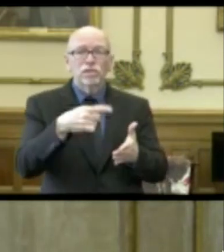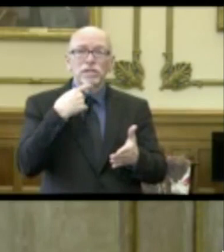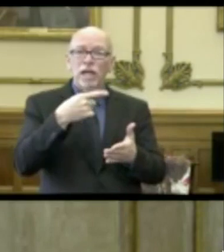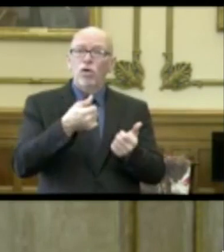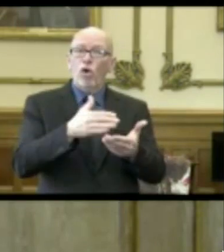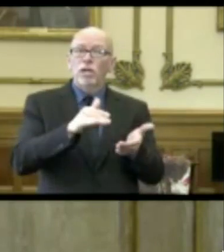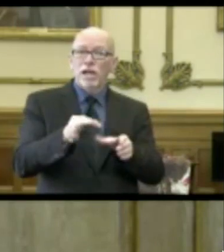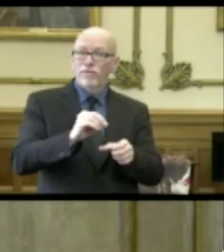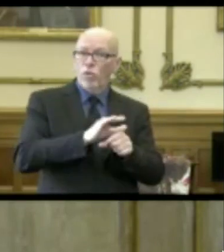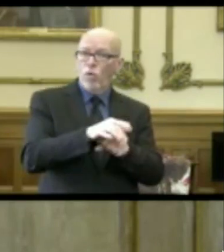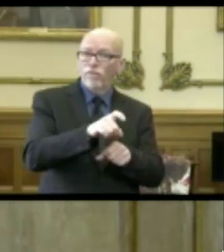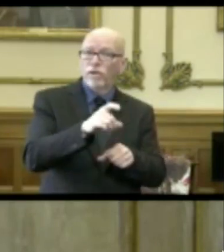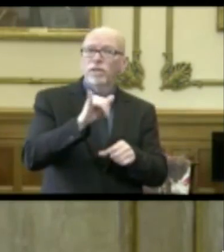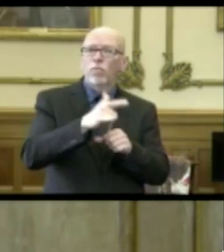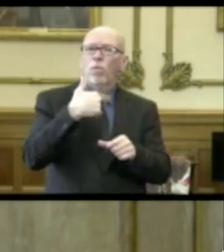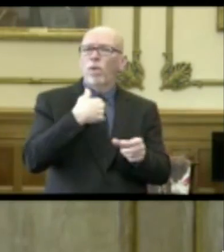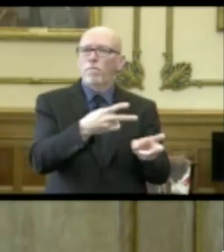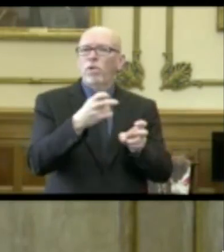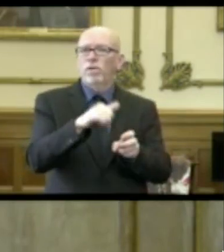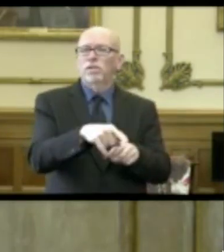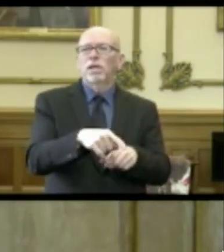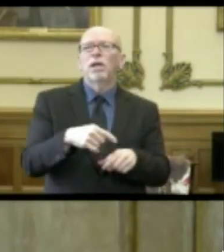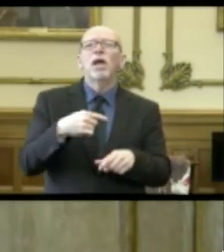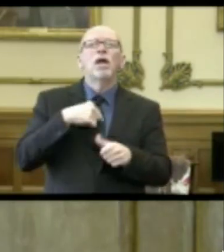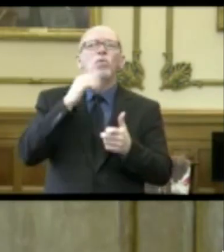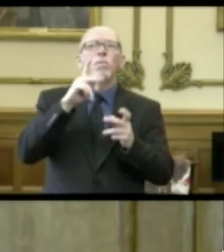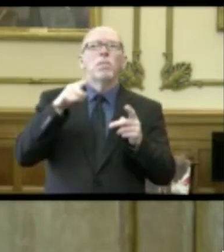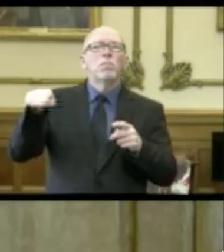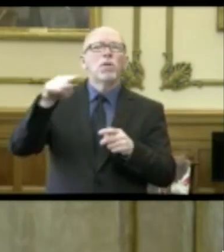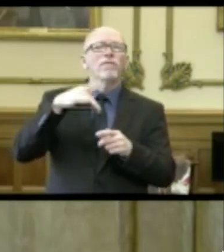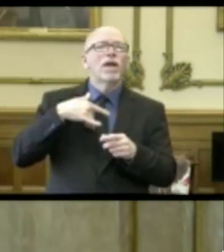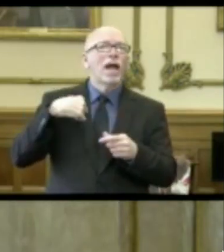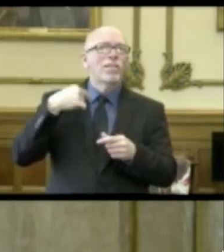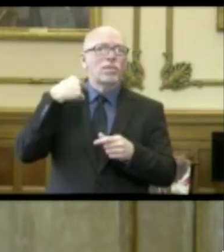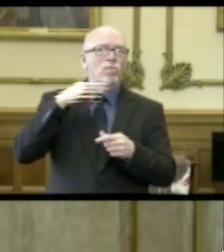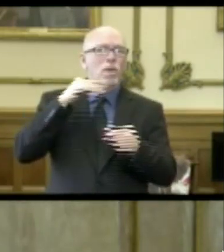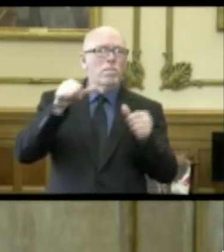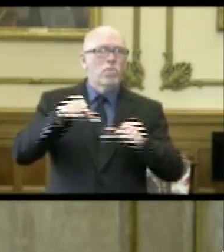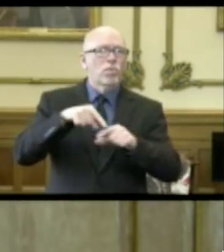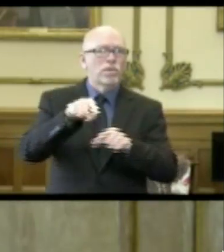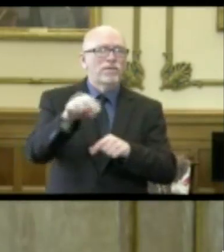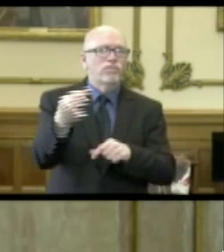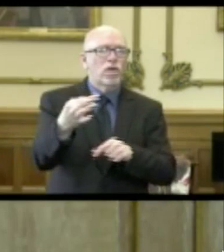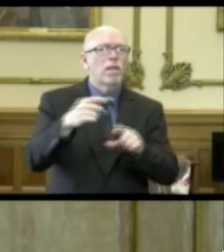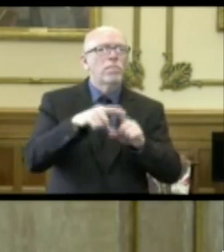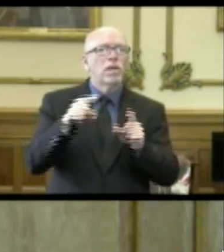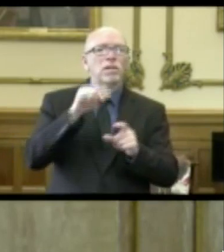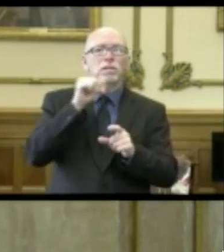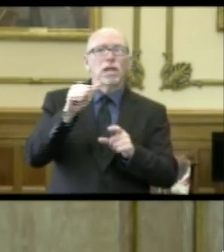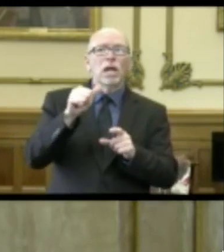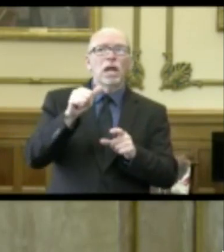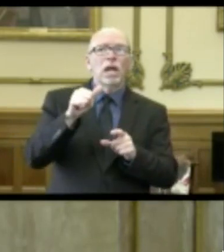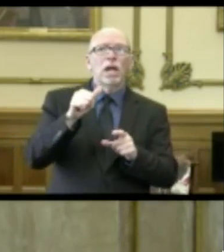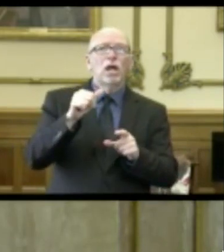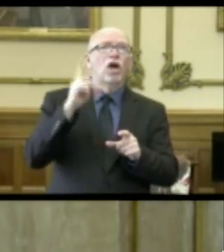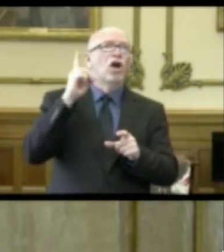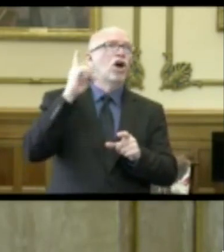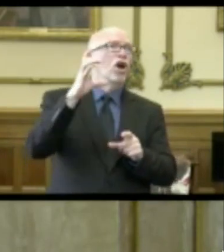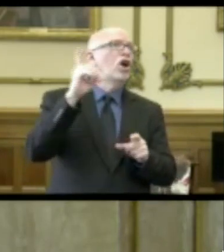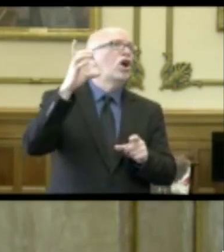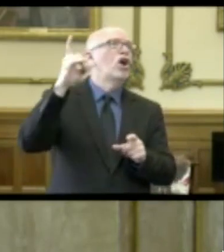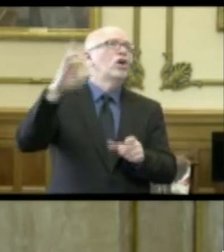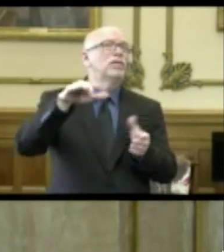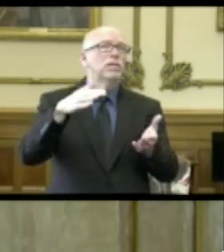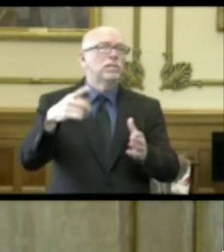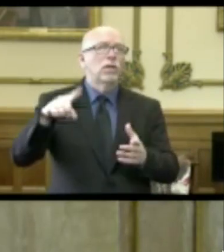of death and that's why we're pulling that. I don't want people to feel, I think we're going to post this on Friday, but there's not hundreds of these deaths. I don't want you to